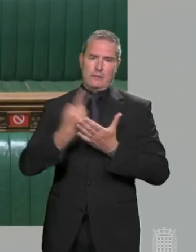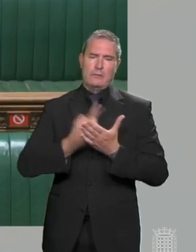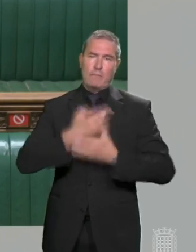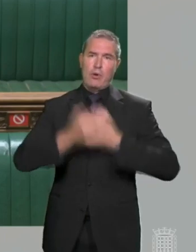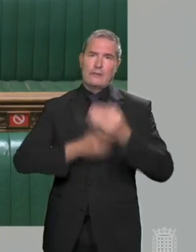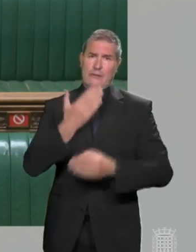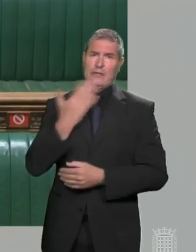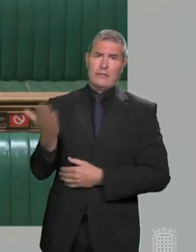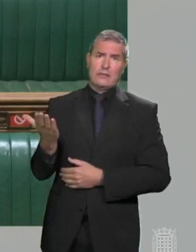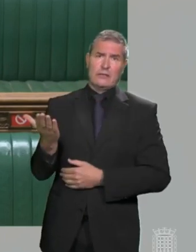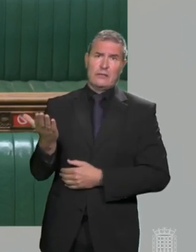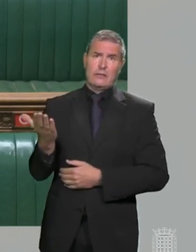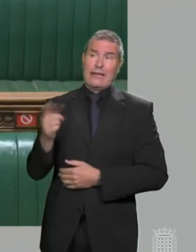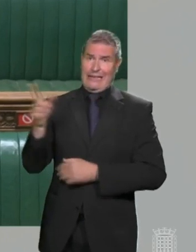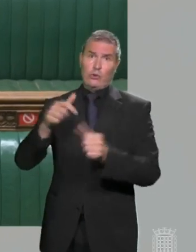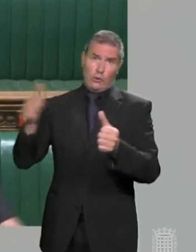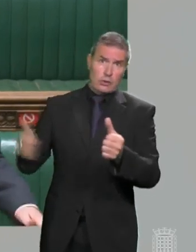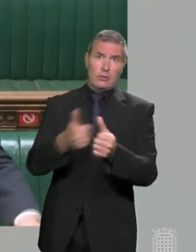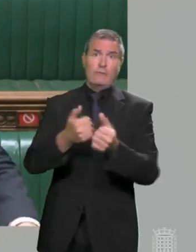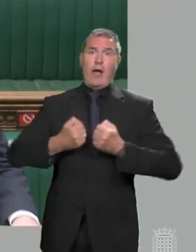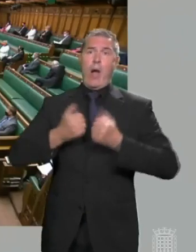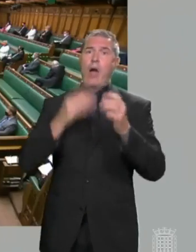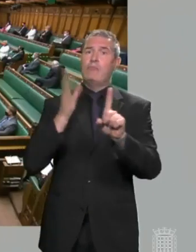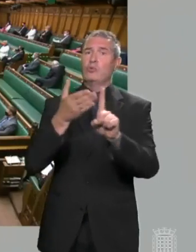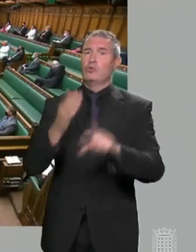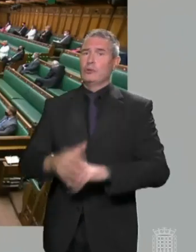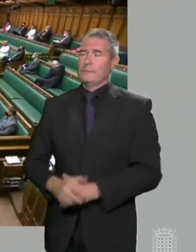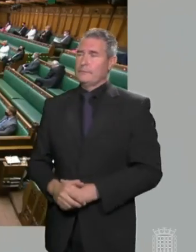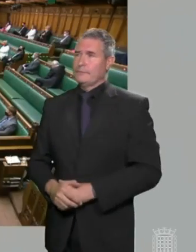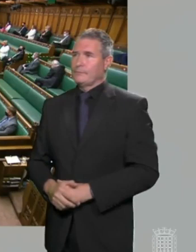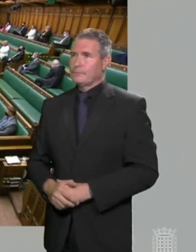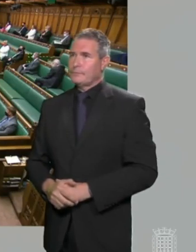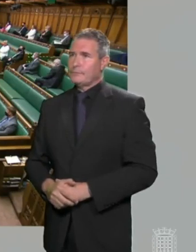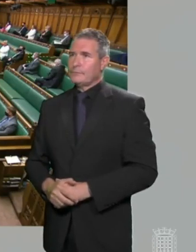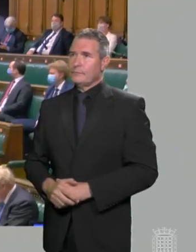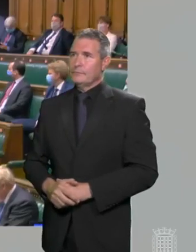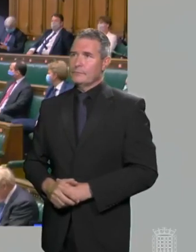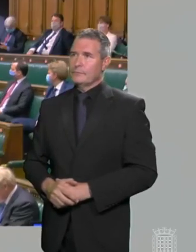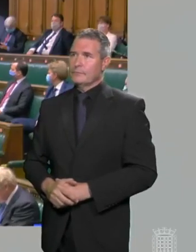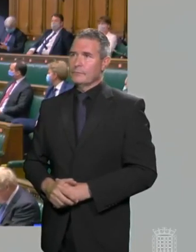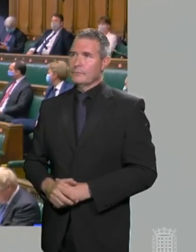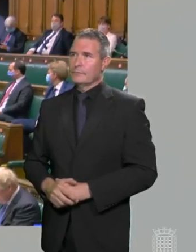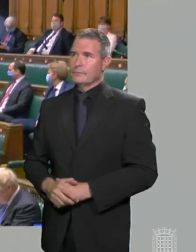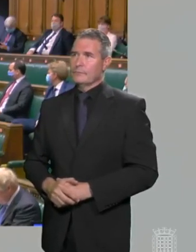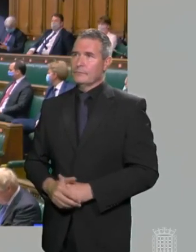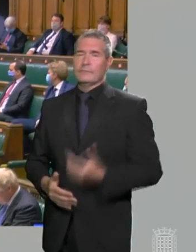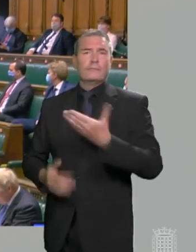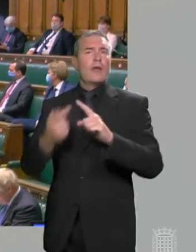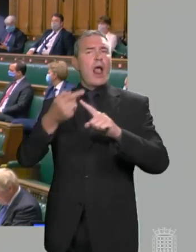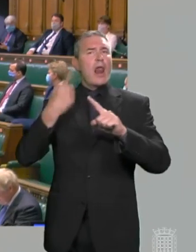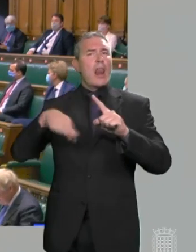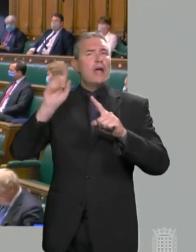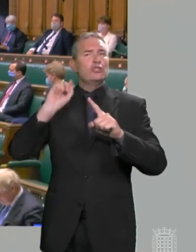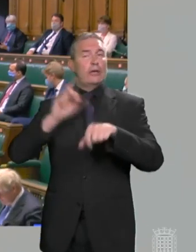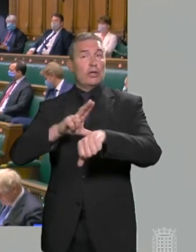some backing up for our approach. Paul Brister. Thank you, Mr Speaker. Last year,